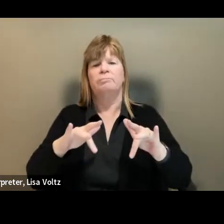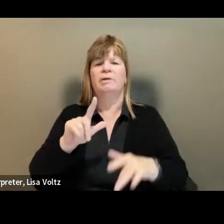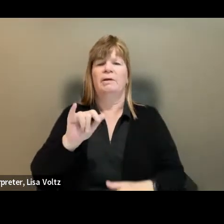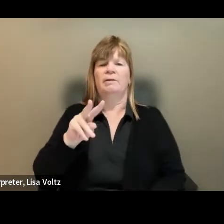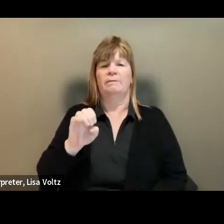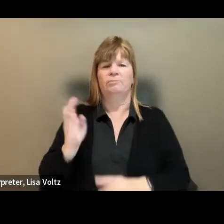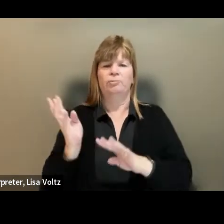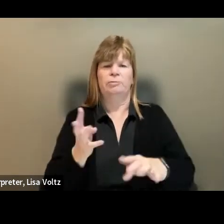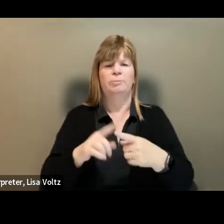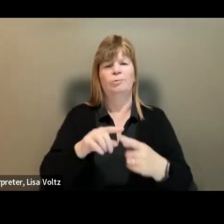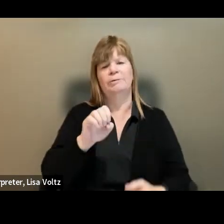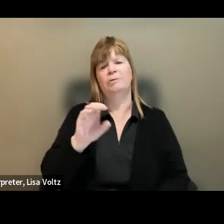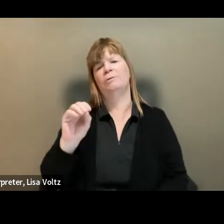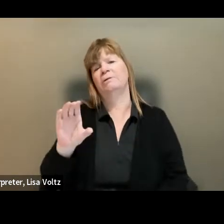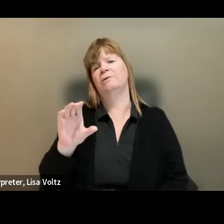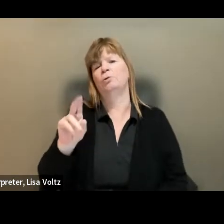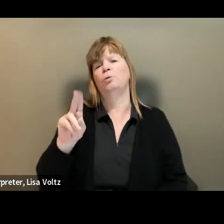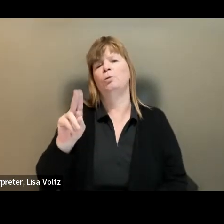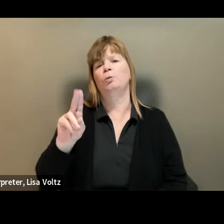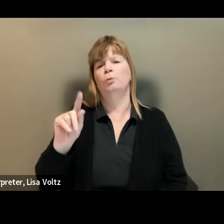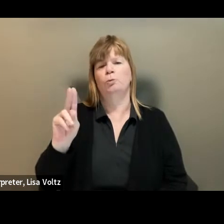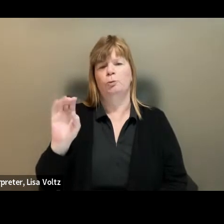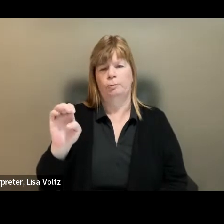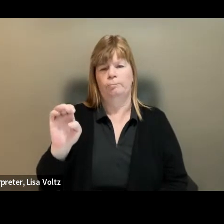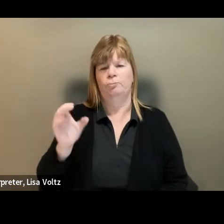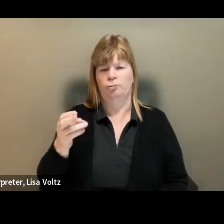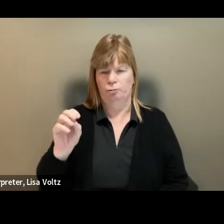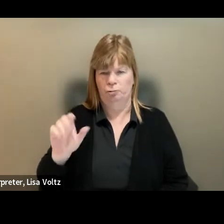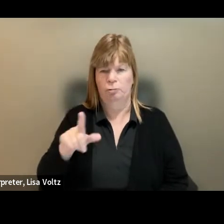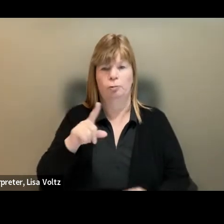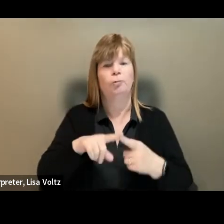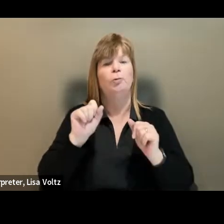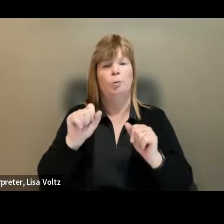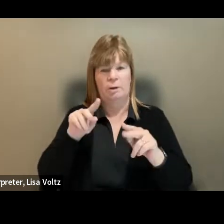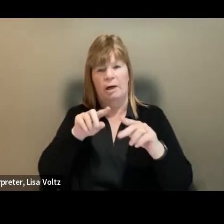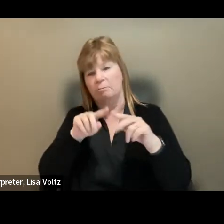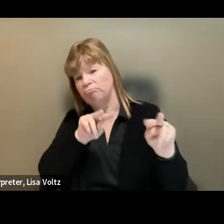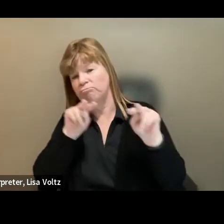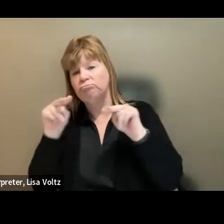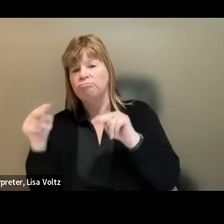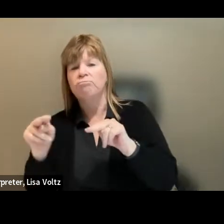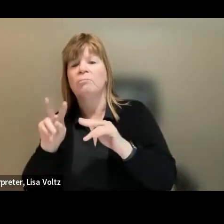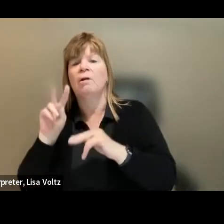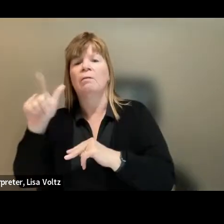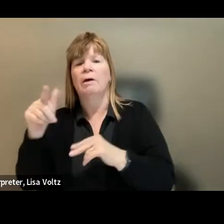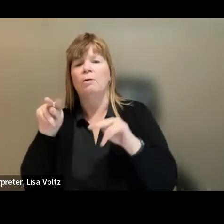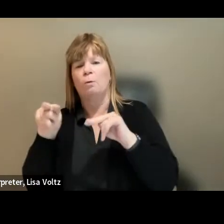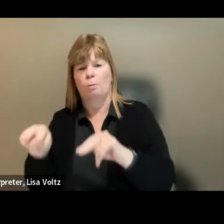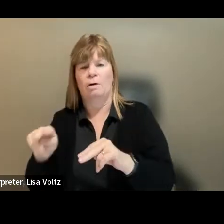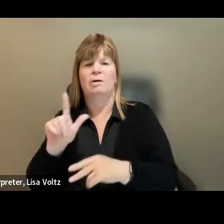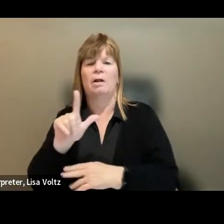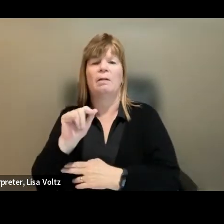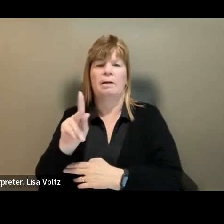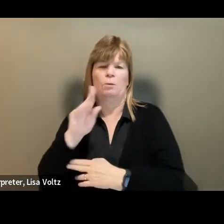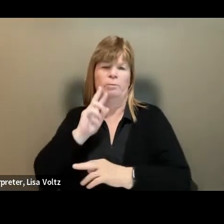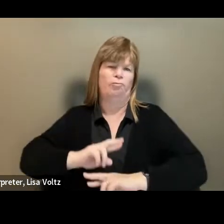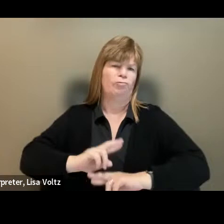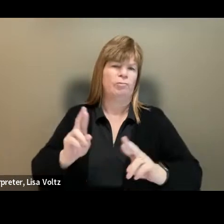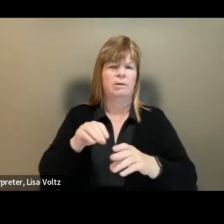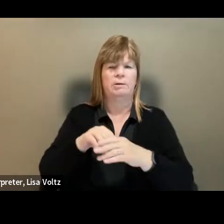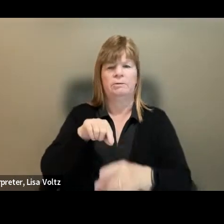channel. You will be able to access the recorded version on YouTube. A link will be provided in the chat.